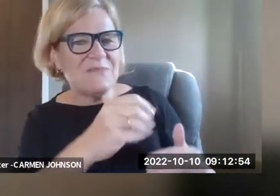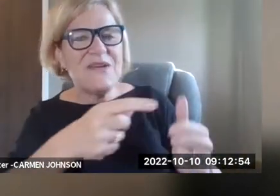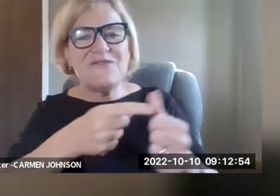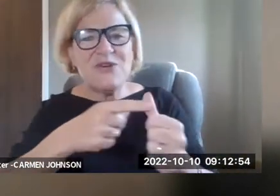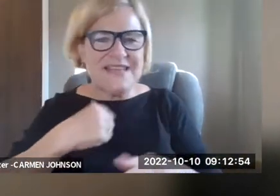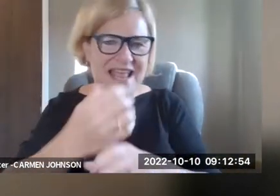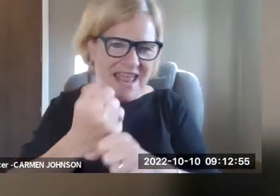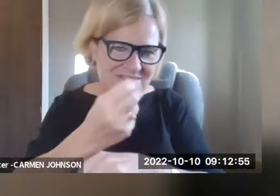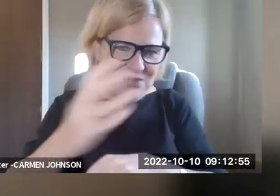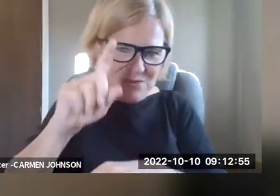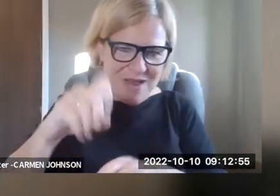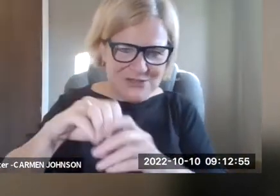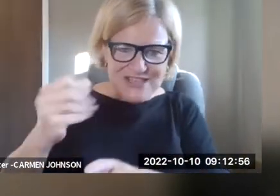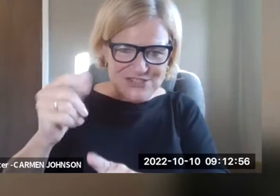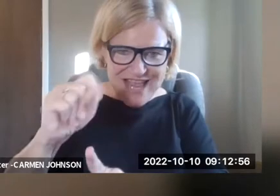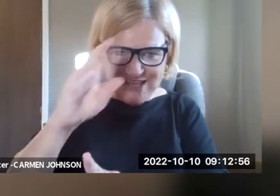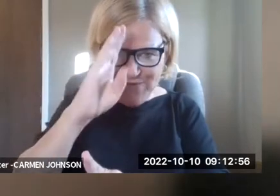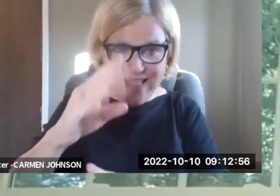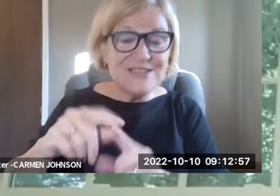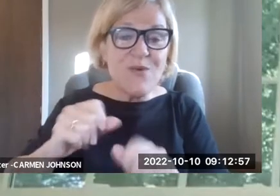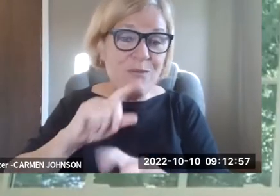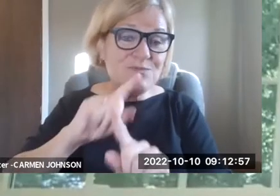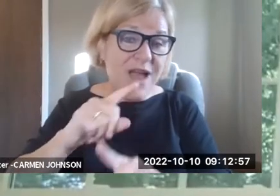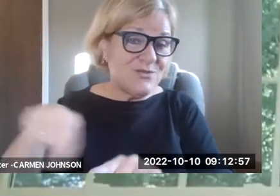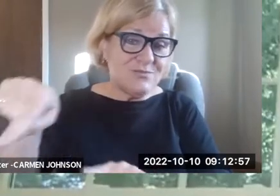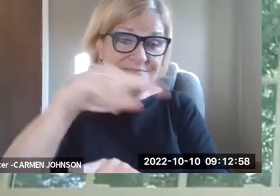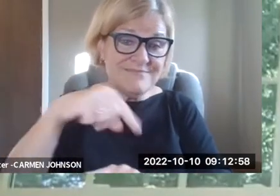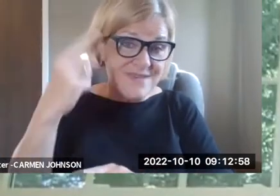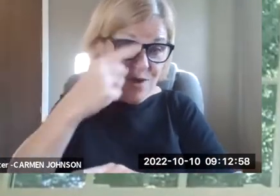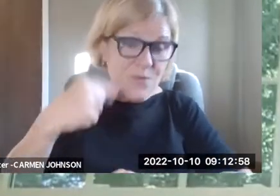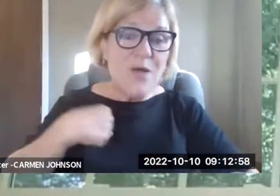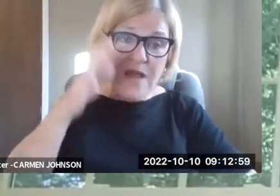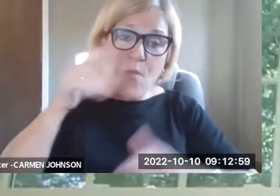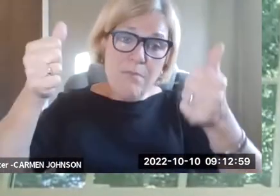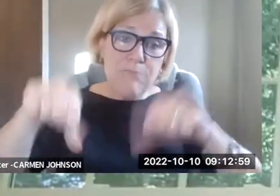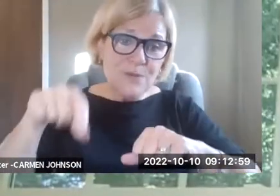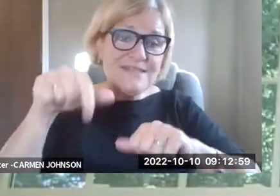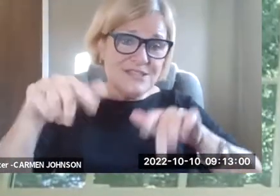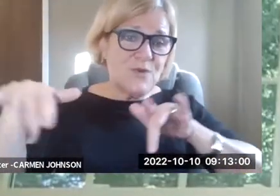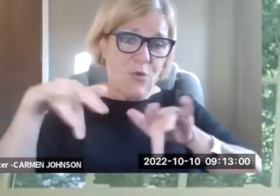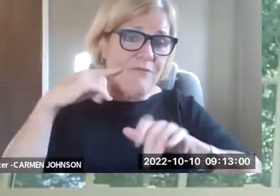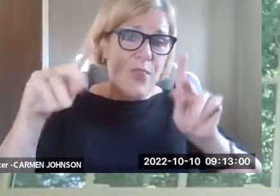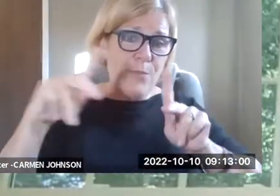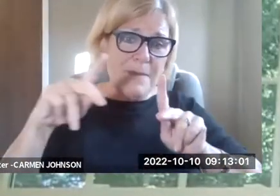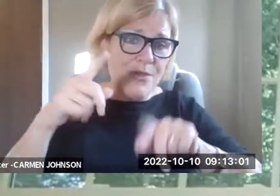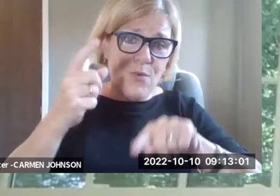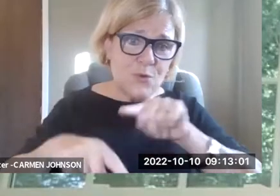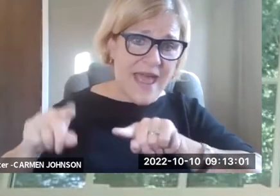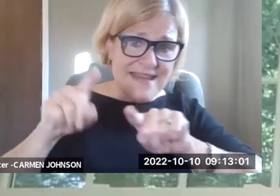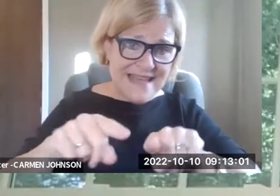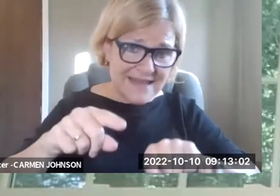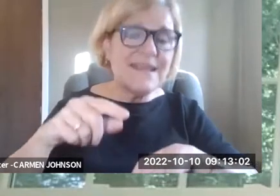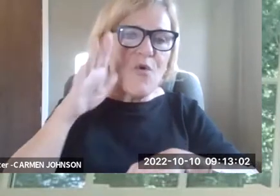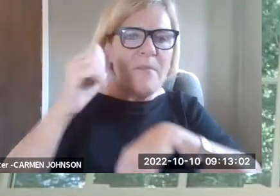low vision. Thanks. Thanks, Margo. So, um, first I've gotten a few questions in the chat directly. So I'll just